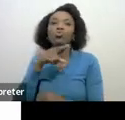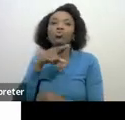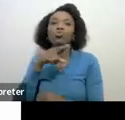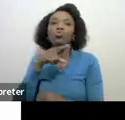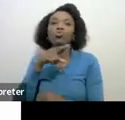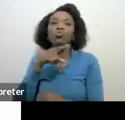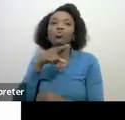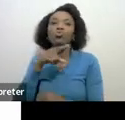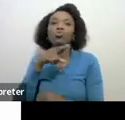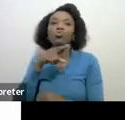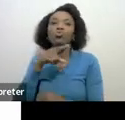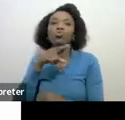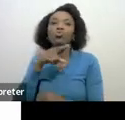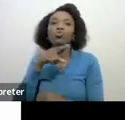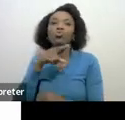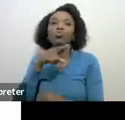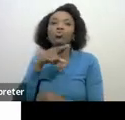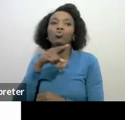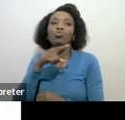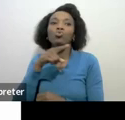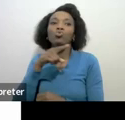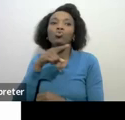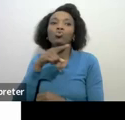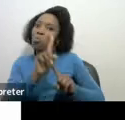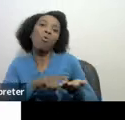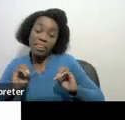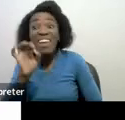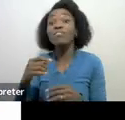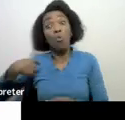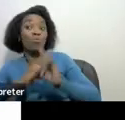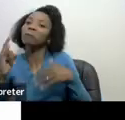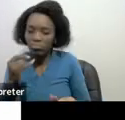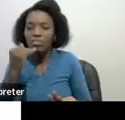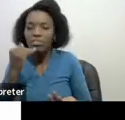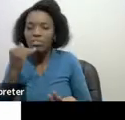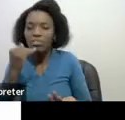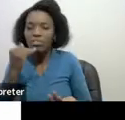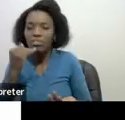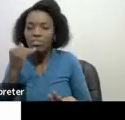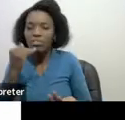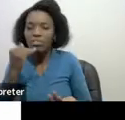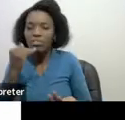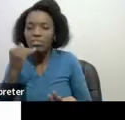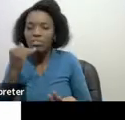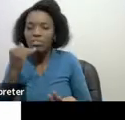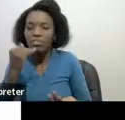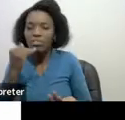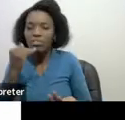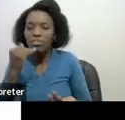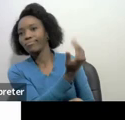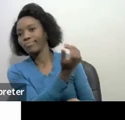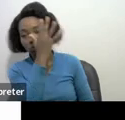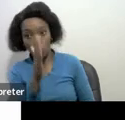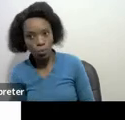in your favor then that's when we then resume the follow-up in terms of you making the payment remember the whole